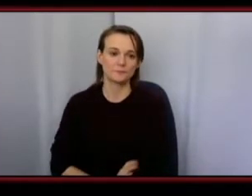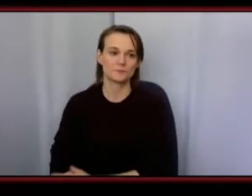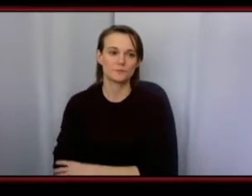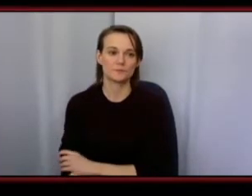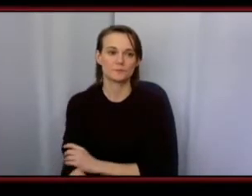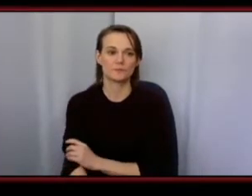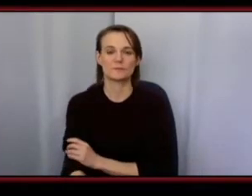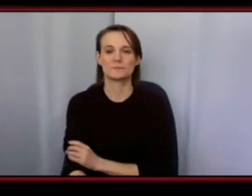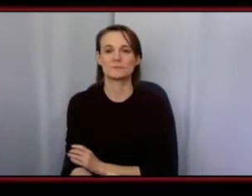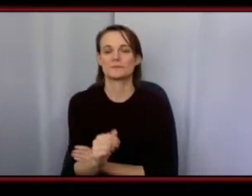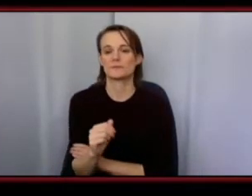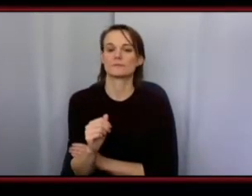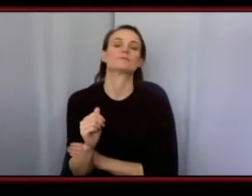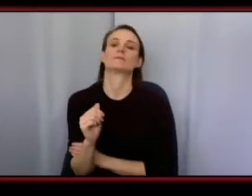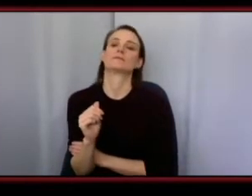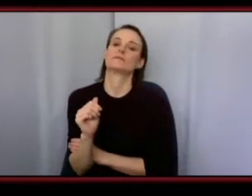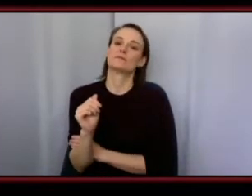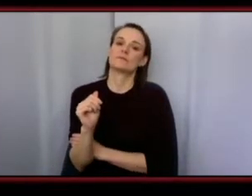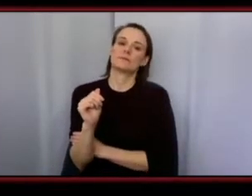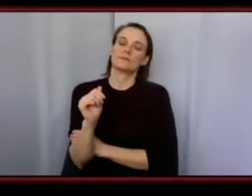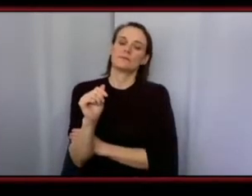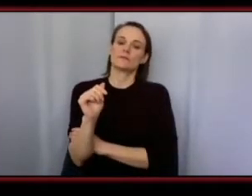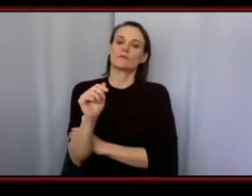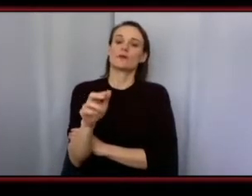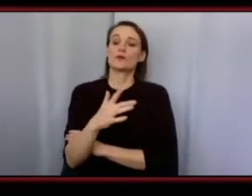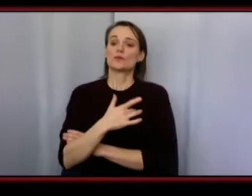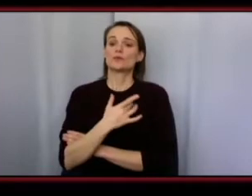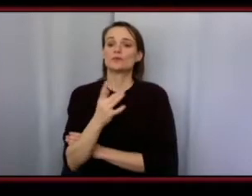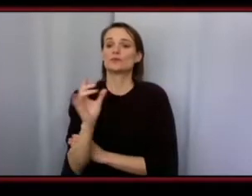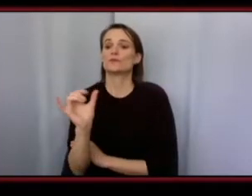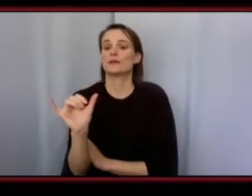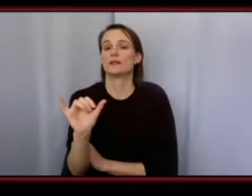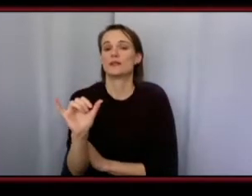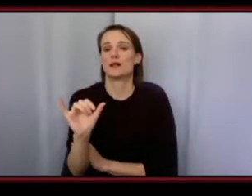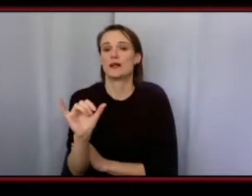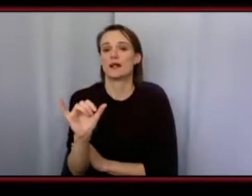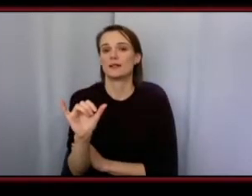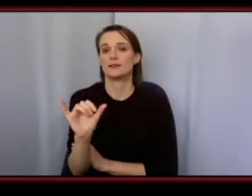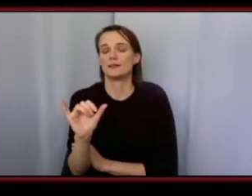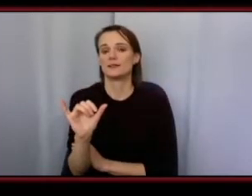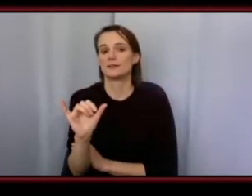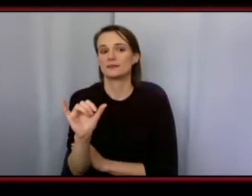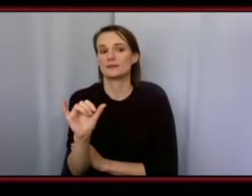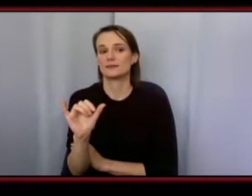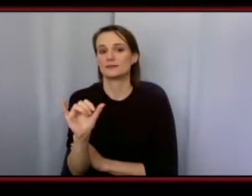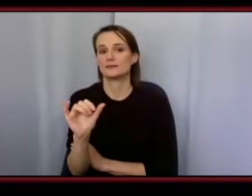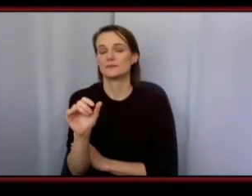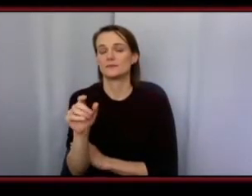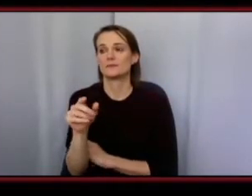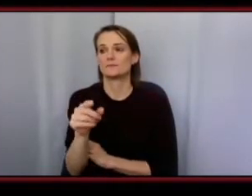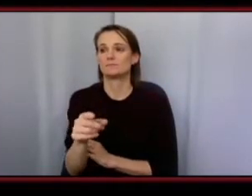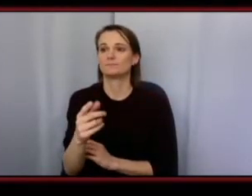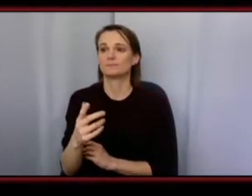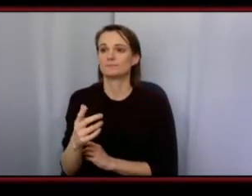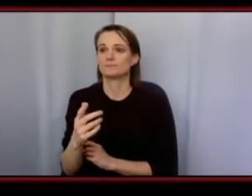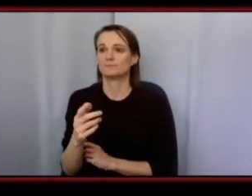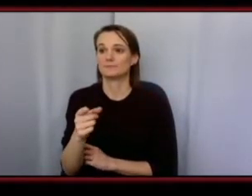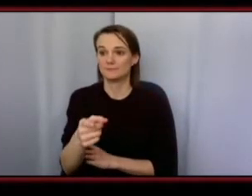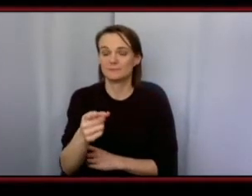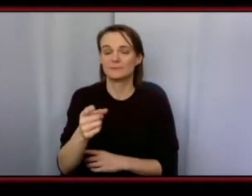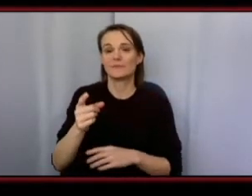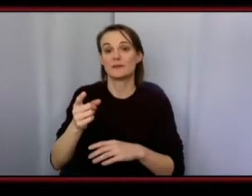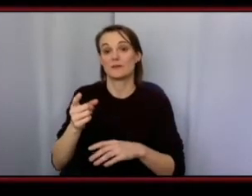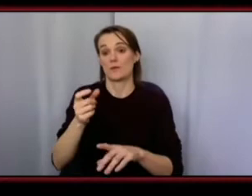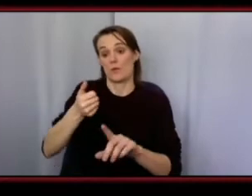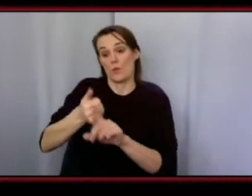do you find that you've also felt um dismissed as an entrepreneur not just based on the